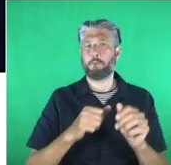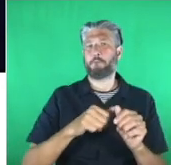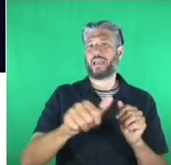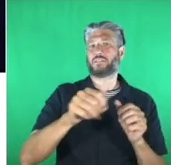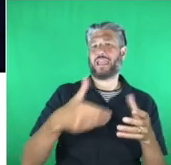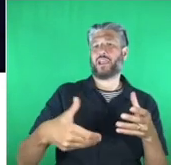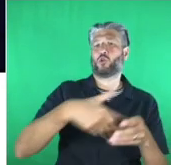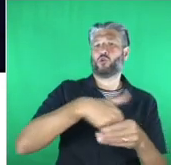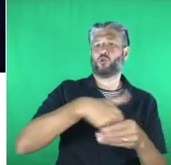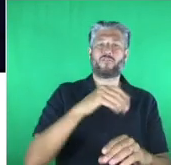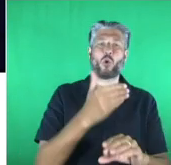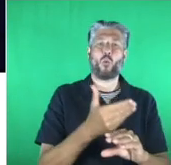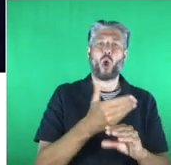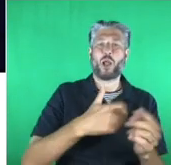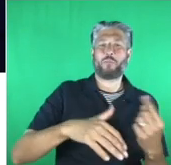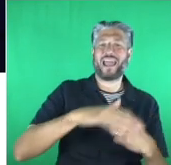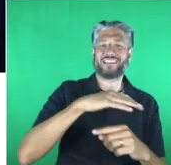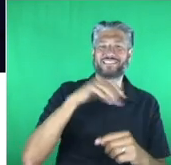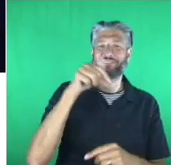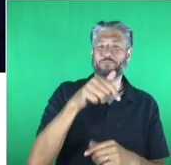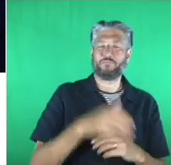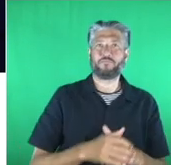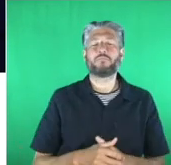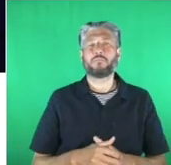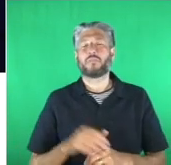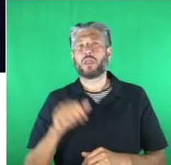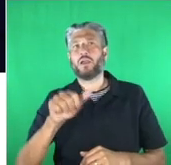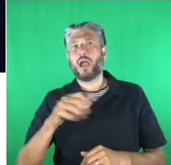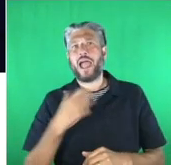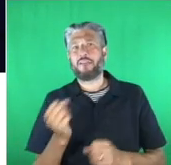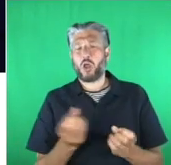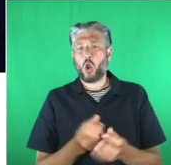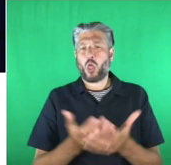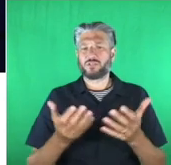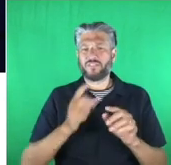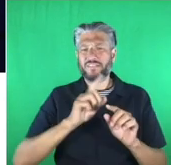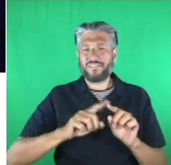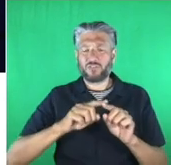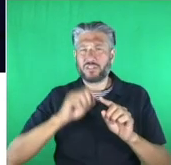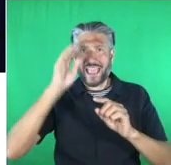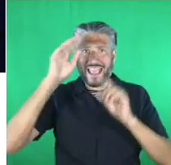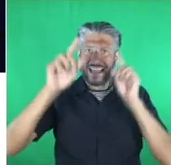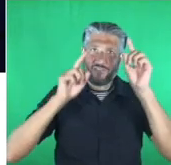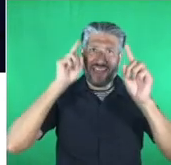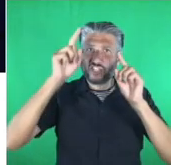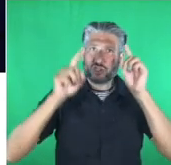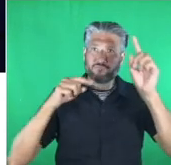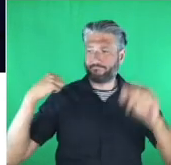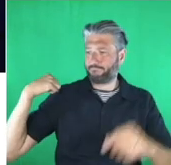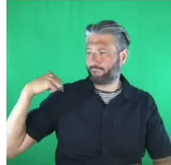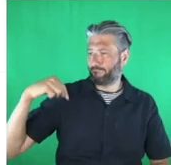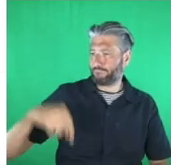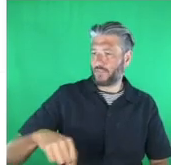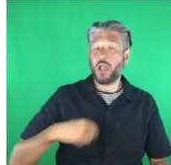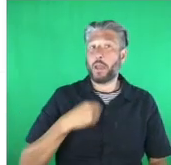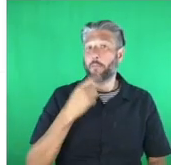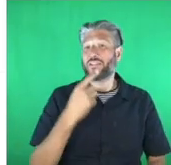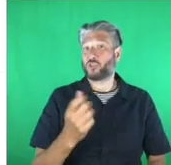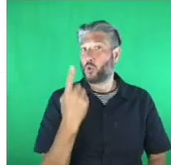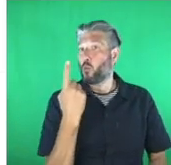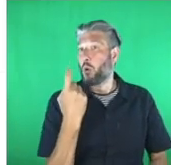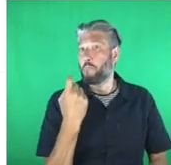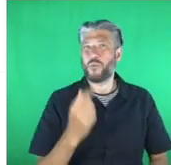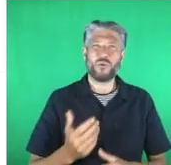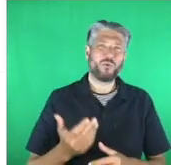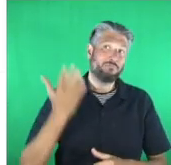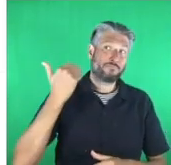We've got a lot of innovations we've seen over the years and I'm just going to mention one more example from the past. The Lexable, one of